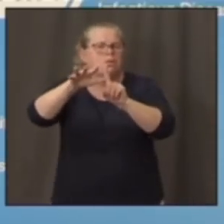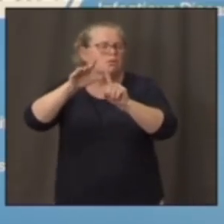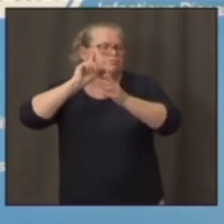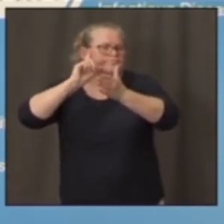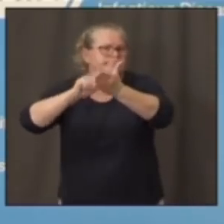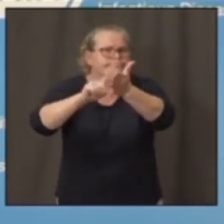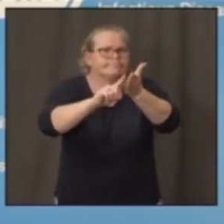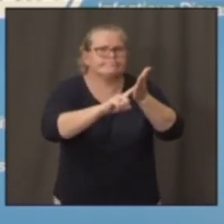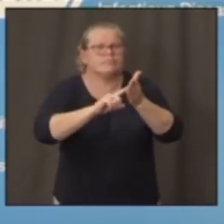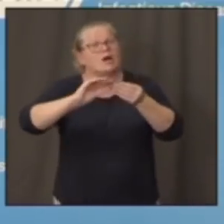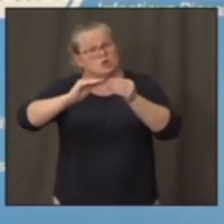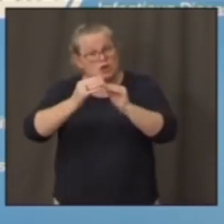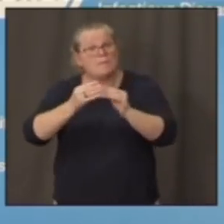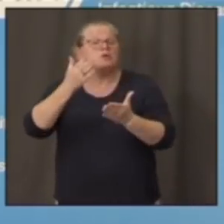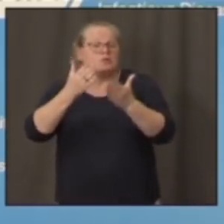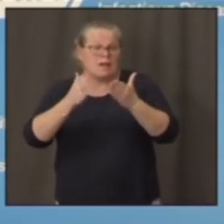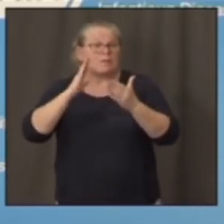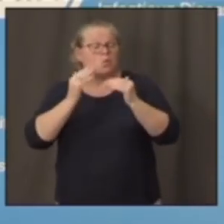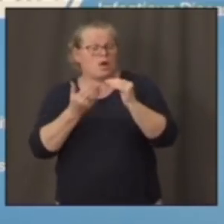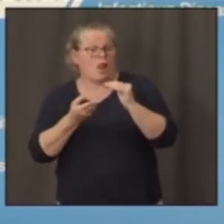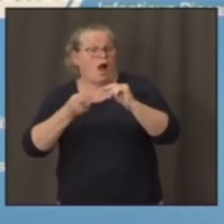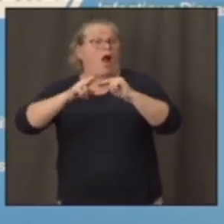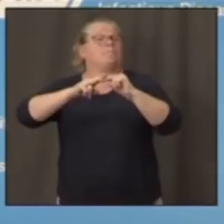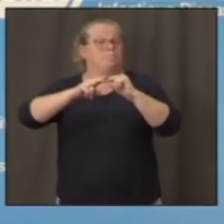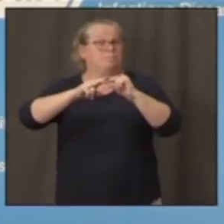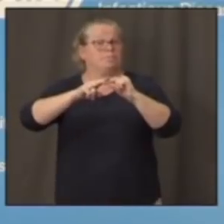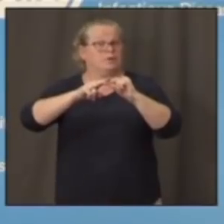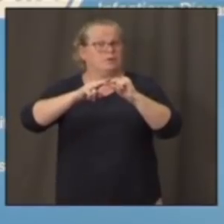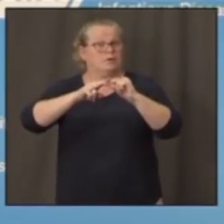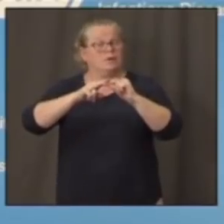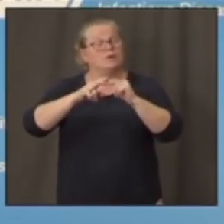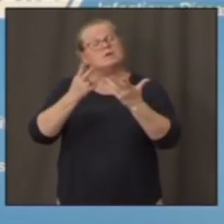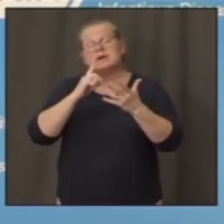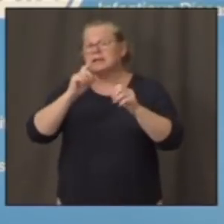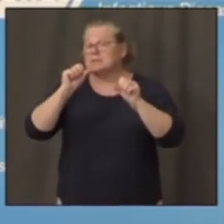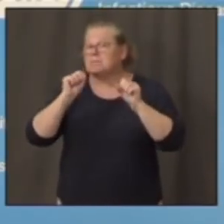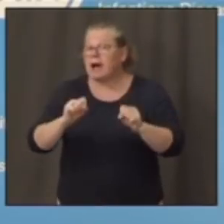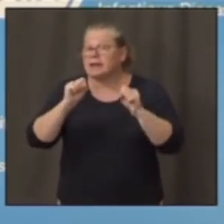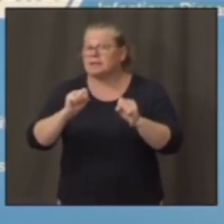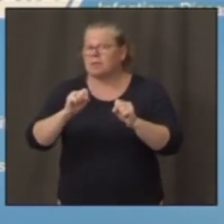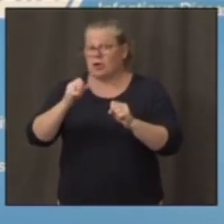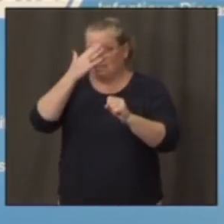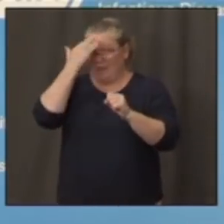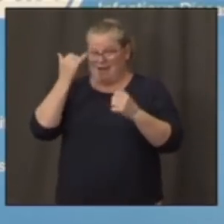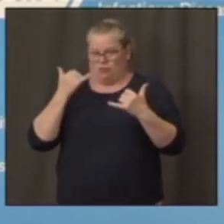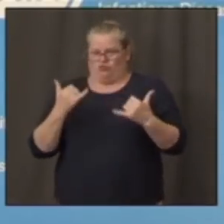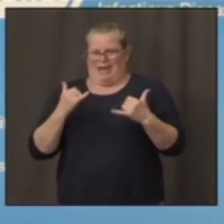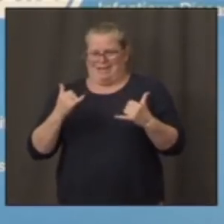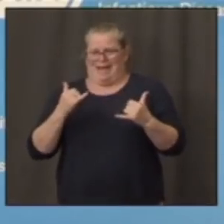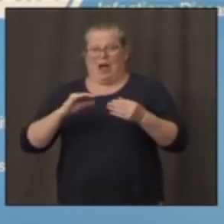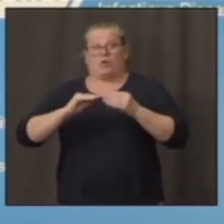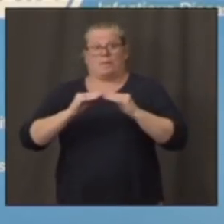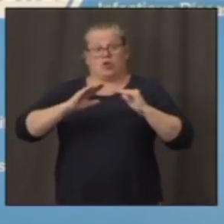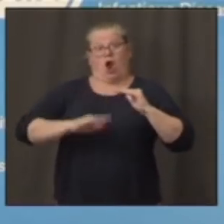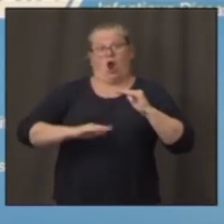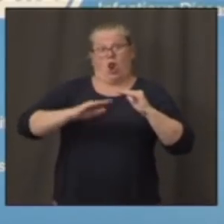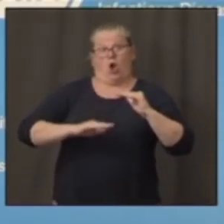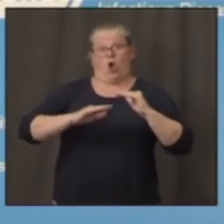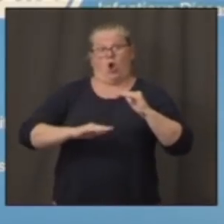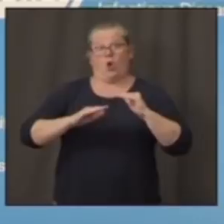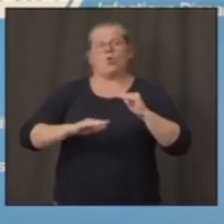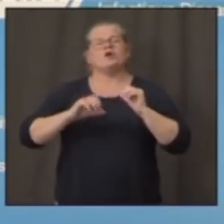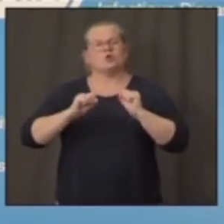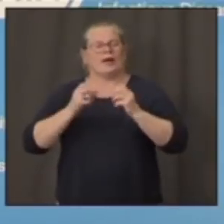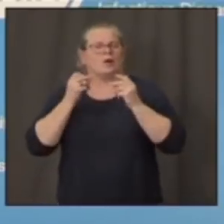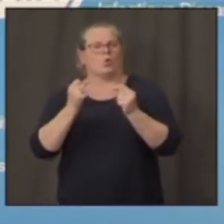possible that you can use the favorable position that you are in now to keep the numbers